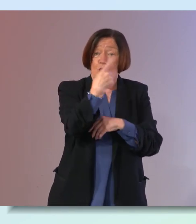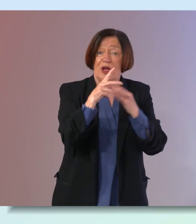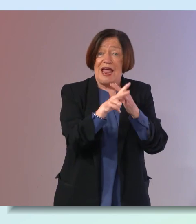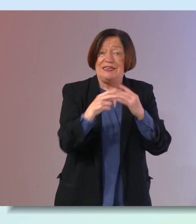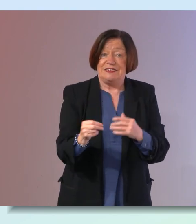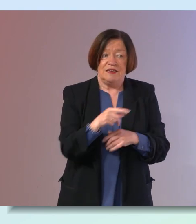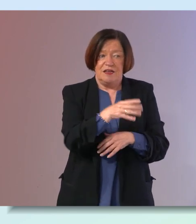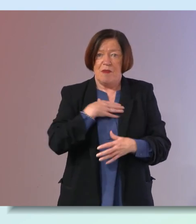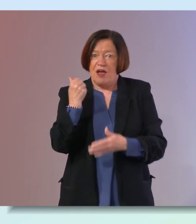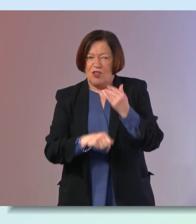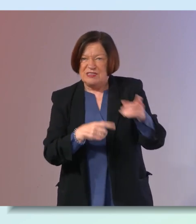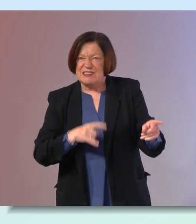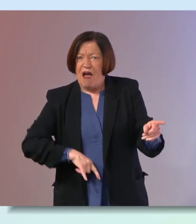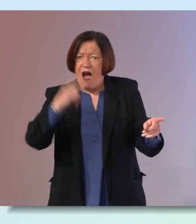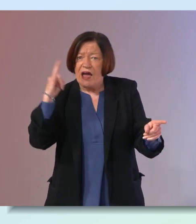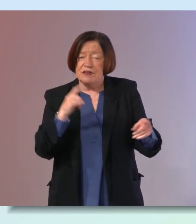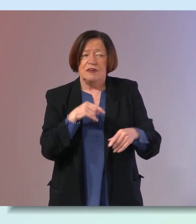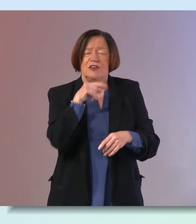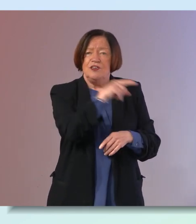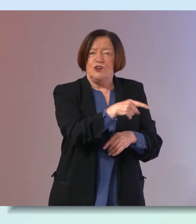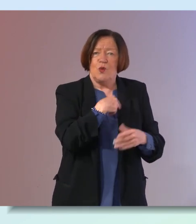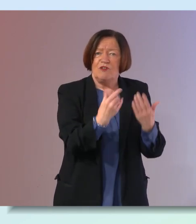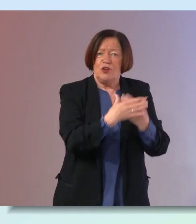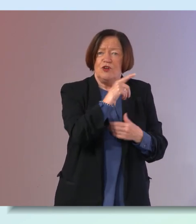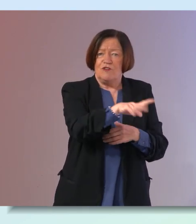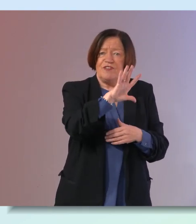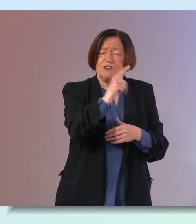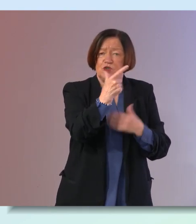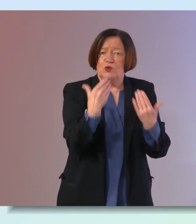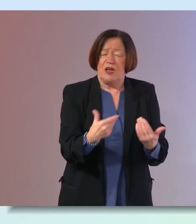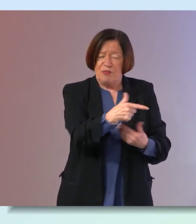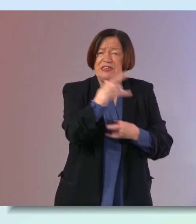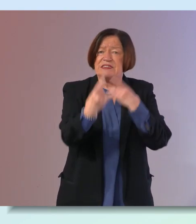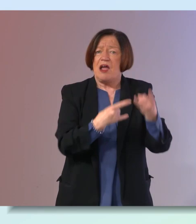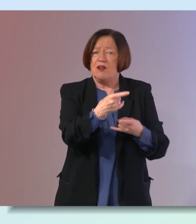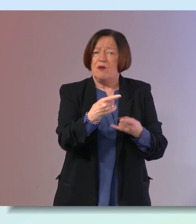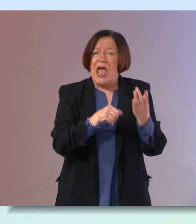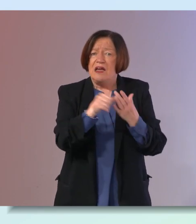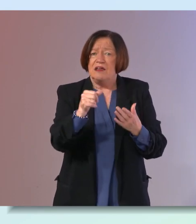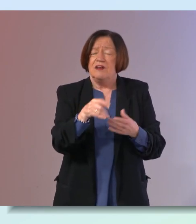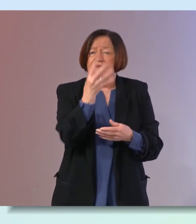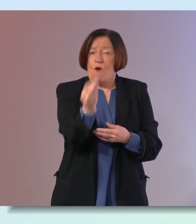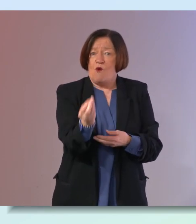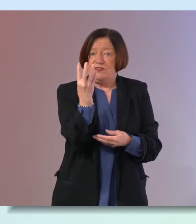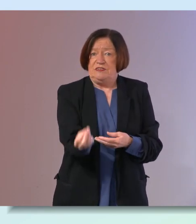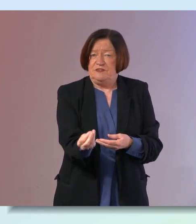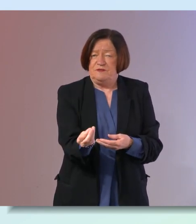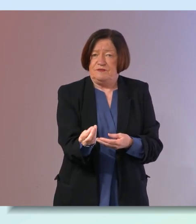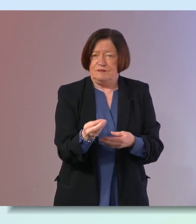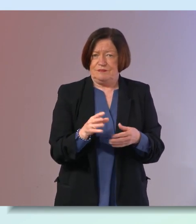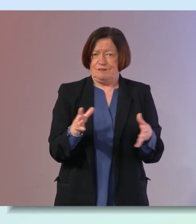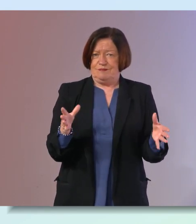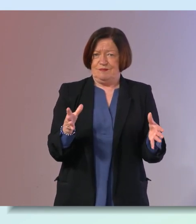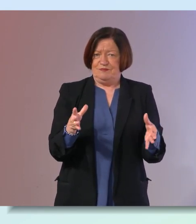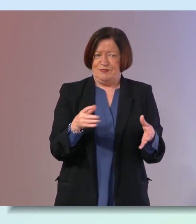my goodness that's very high you were very young you're 52 now but this happened when you were what age uh 40. that's